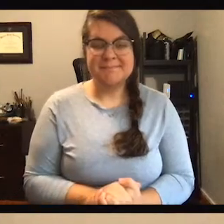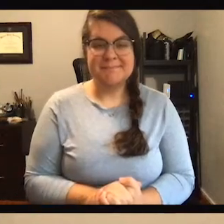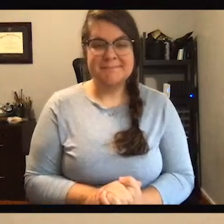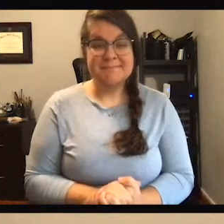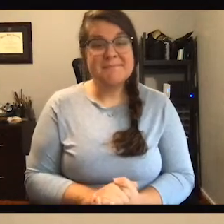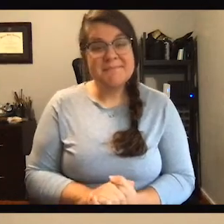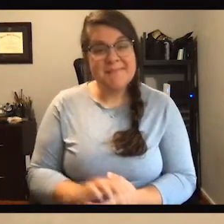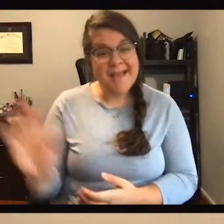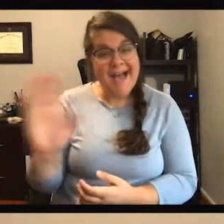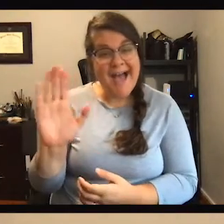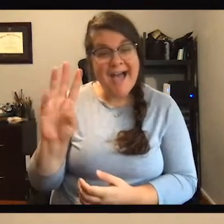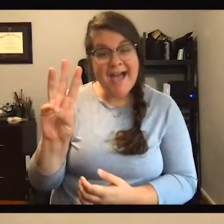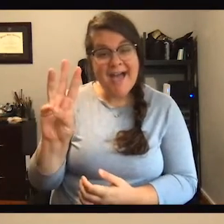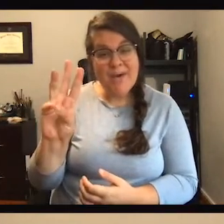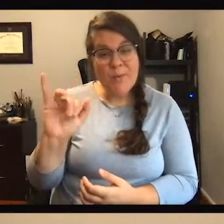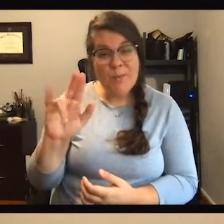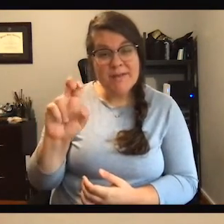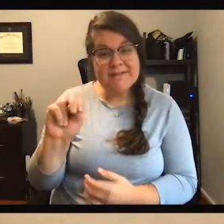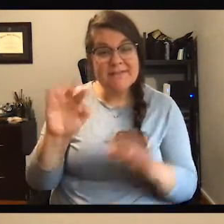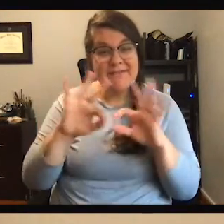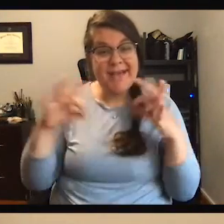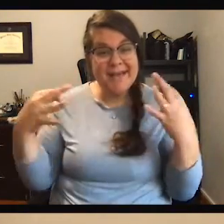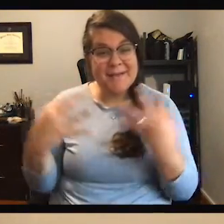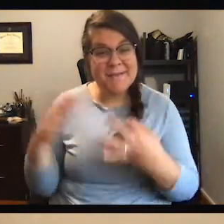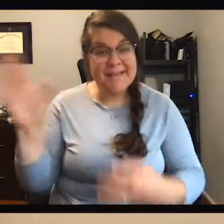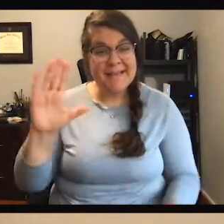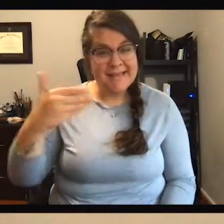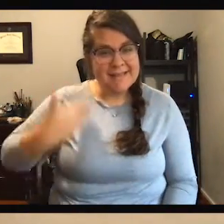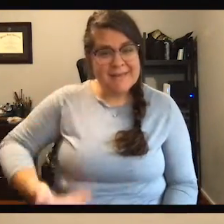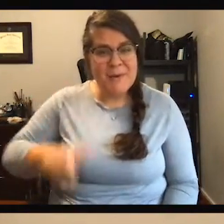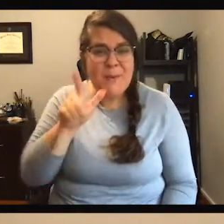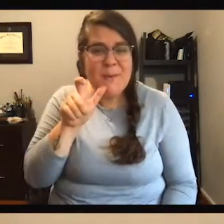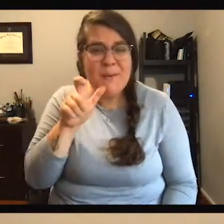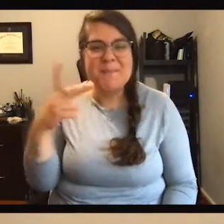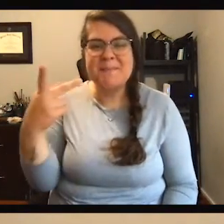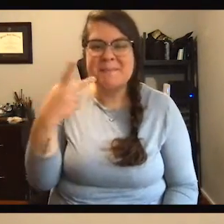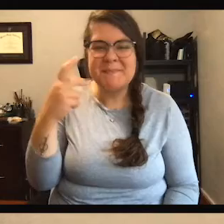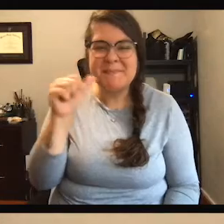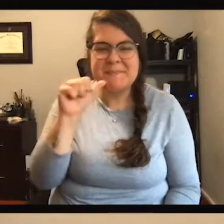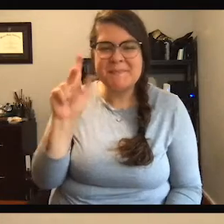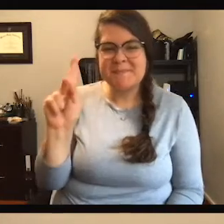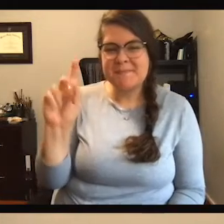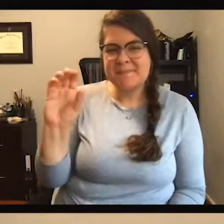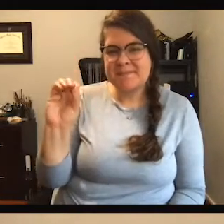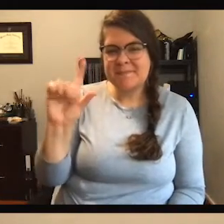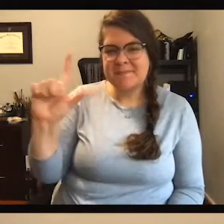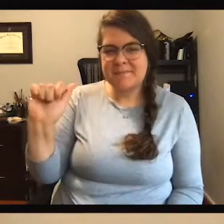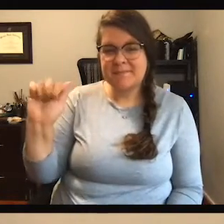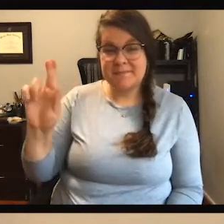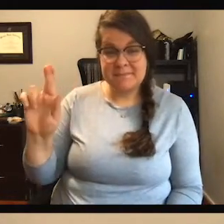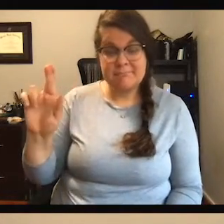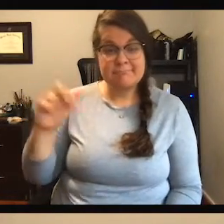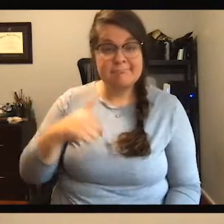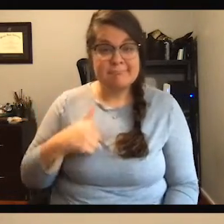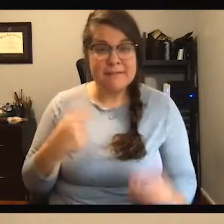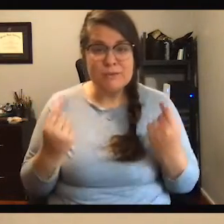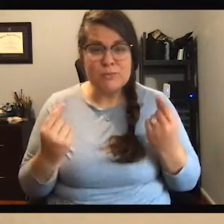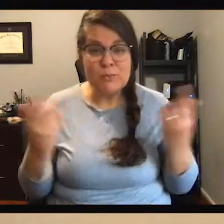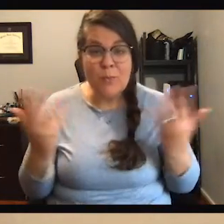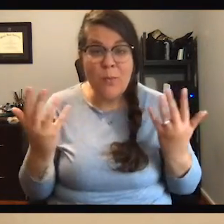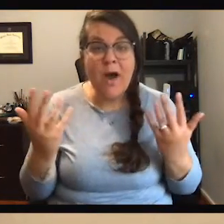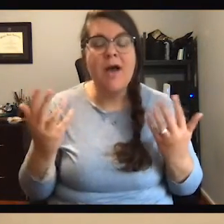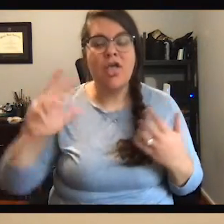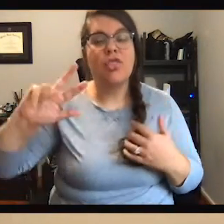Hi, Wilson family. My name is Mrs. Kohler. I am the third grade sign language